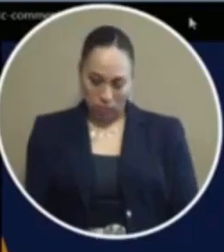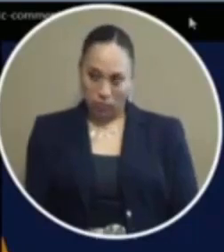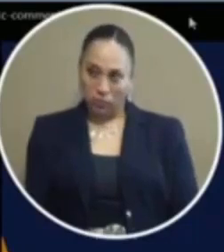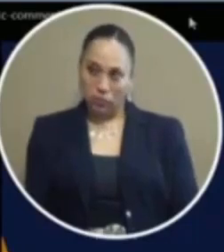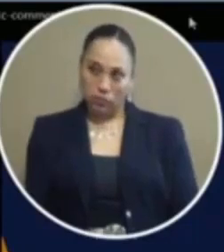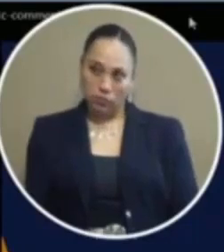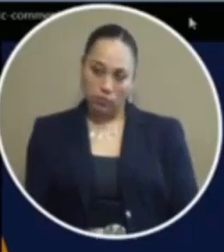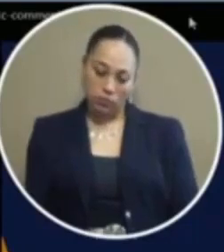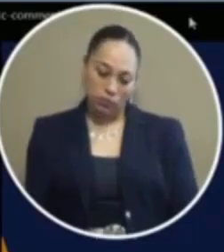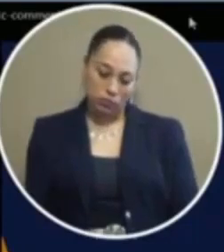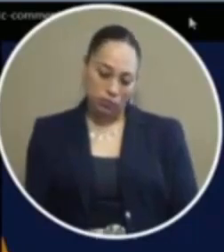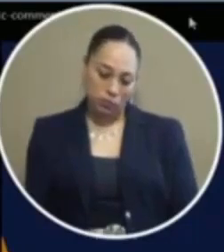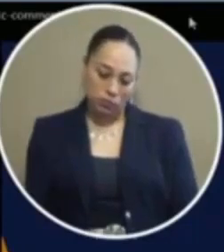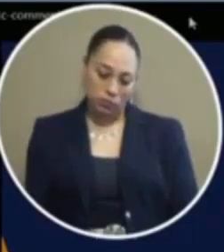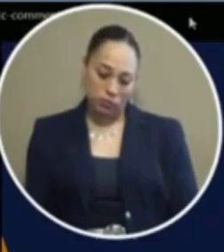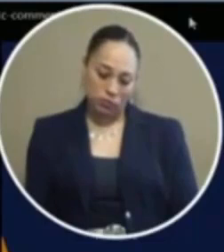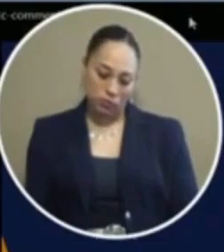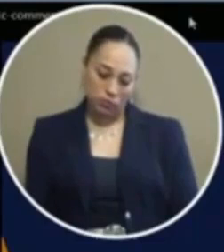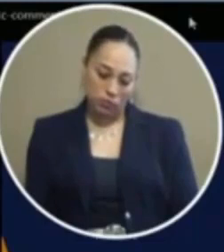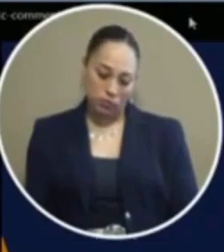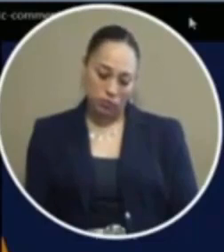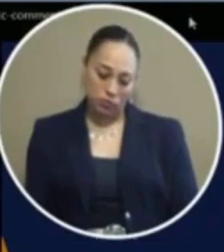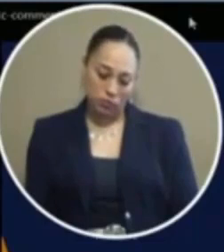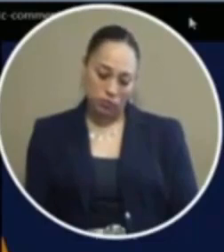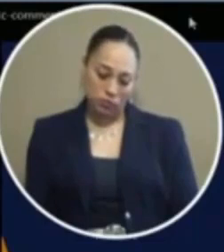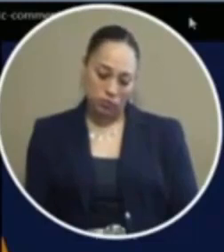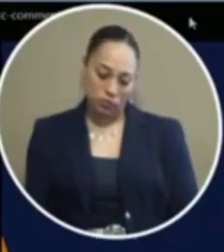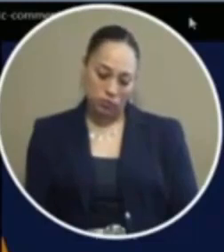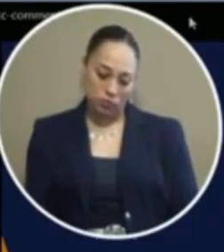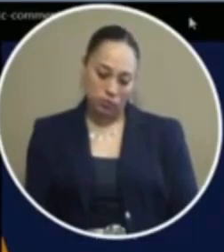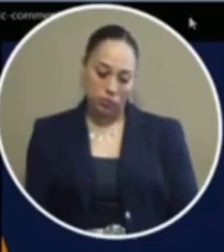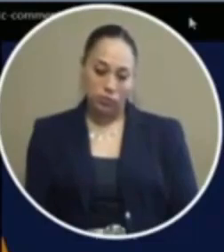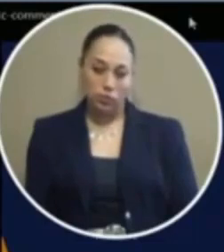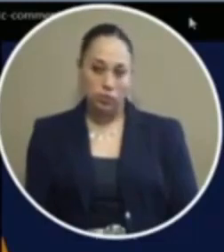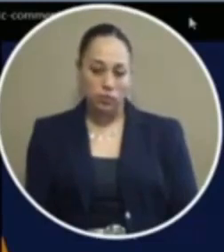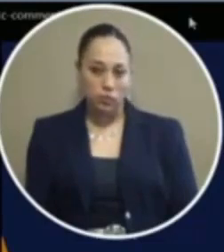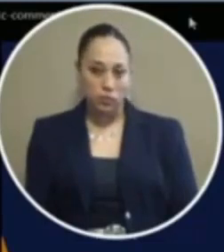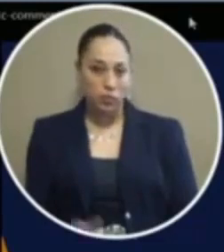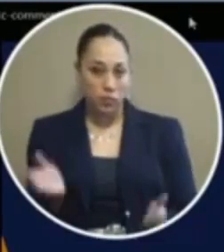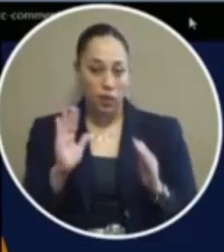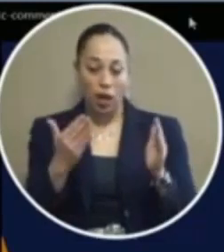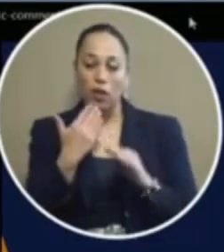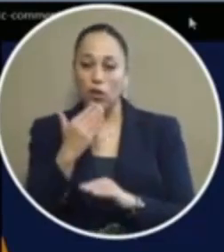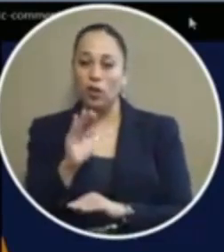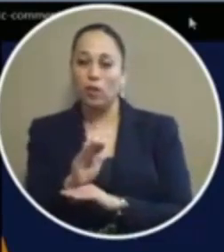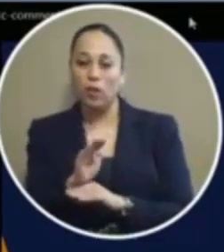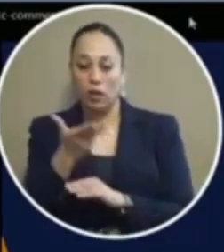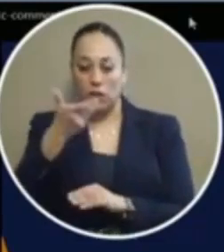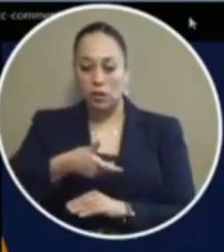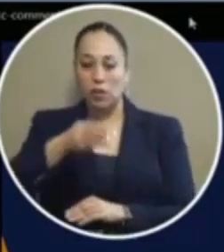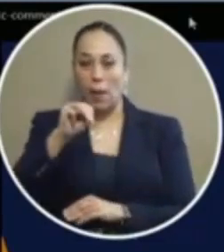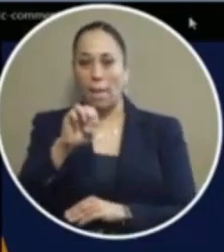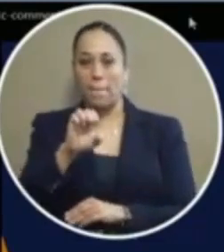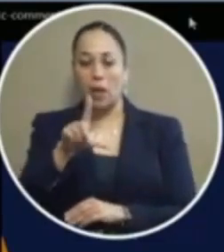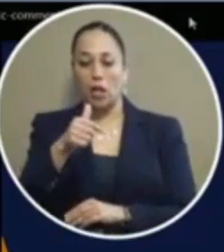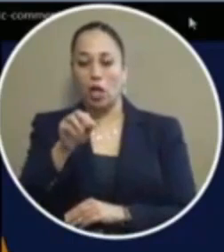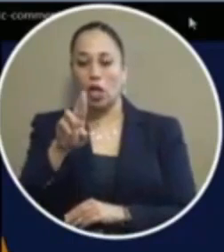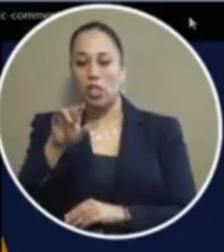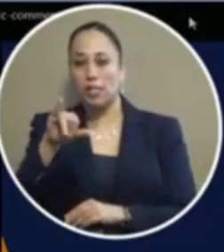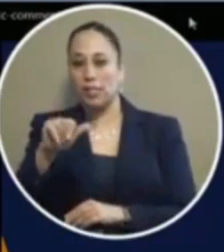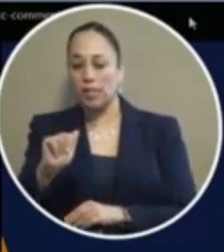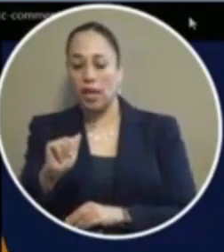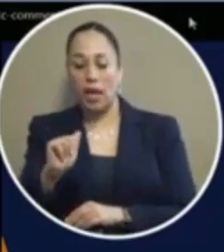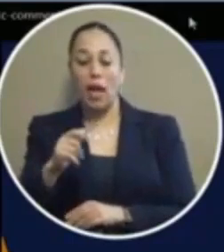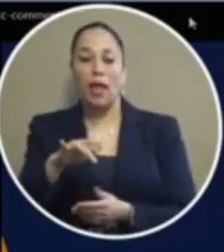good afternoon hi good good afternoon this is mel garcia i'm calling